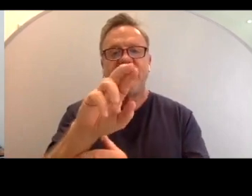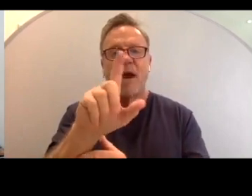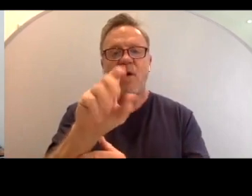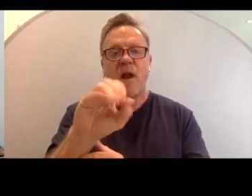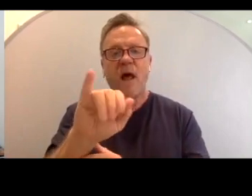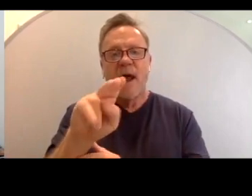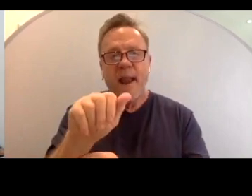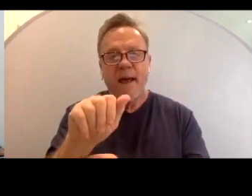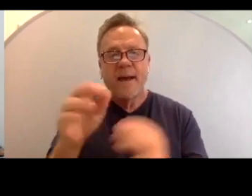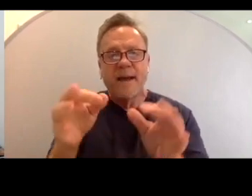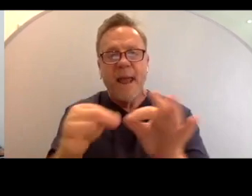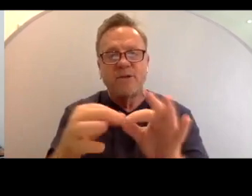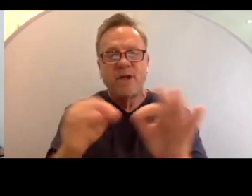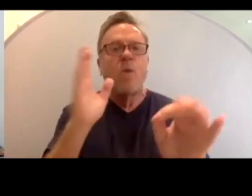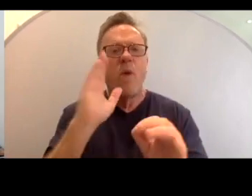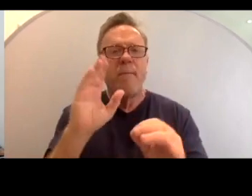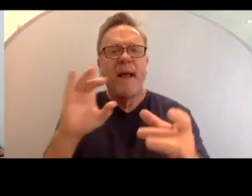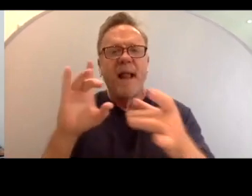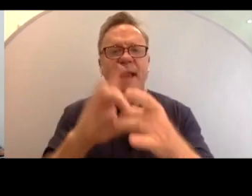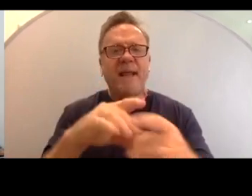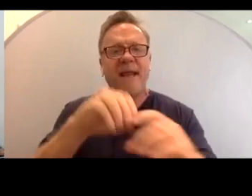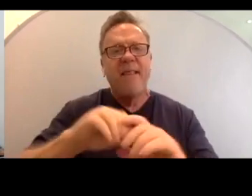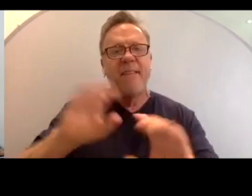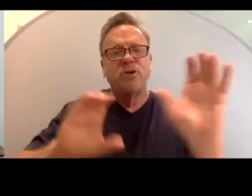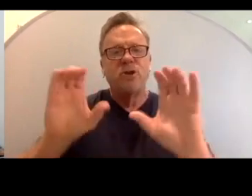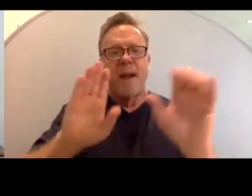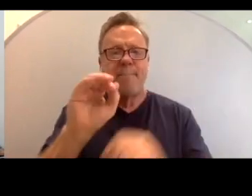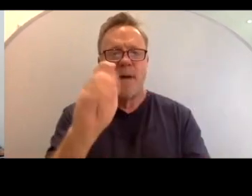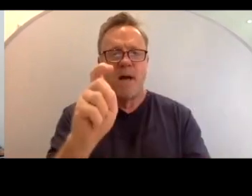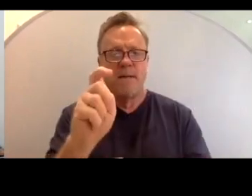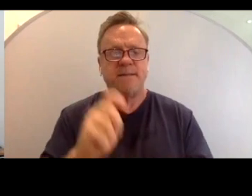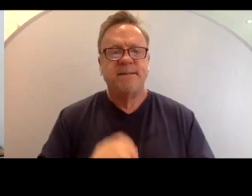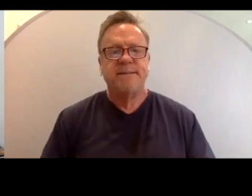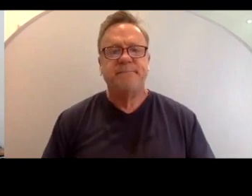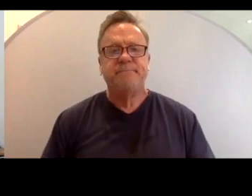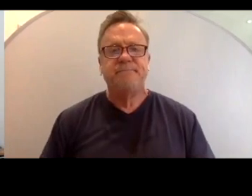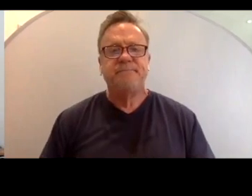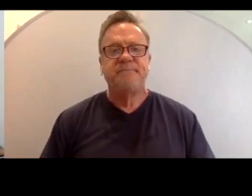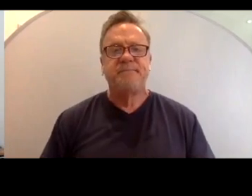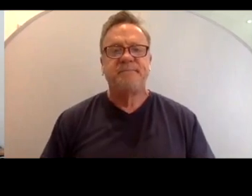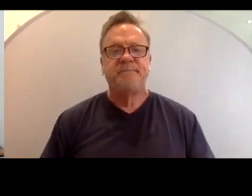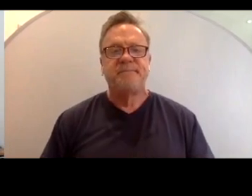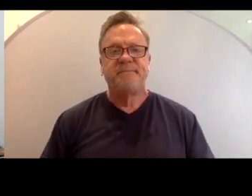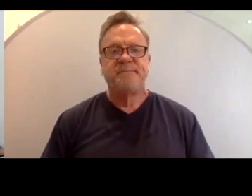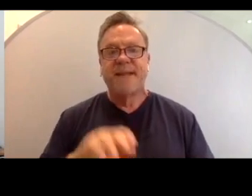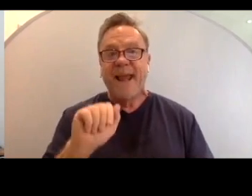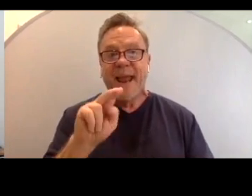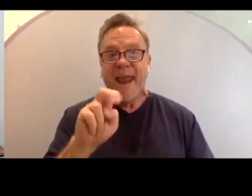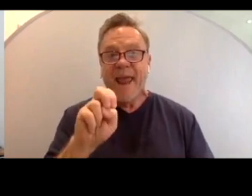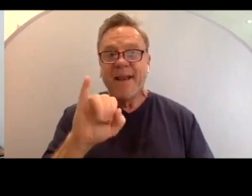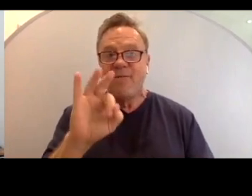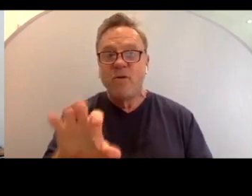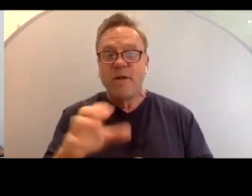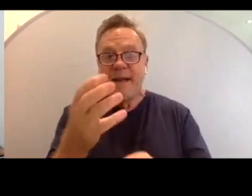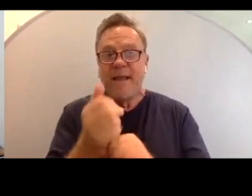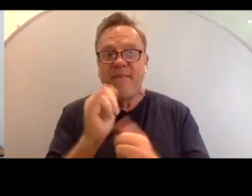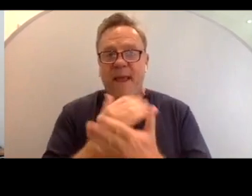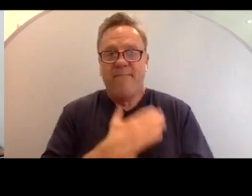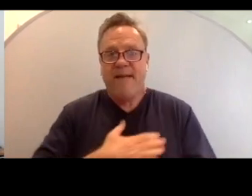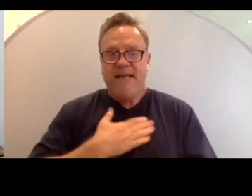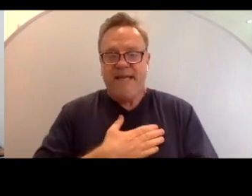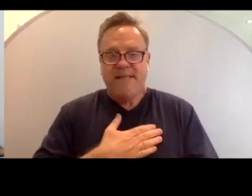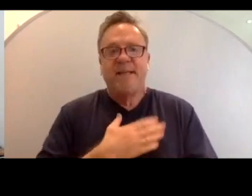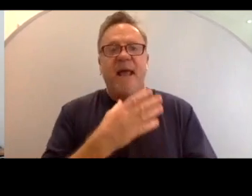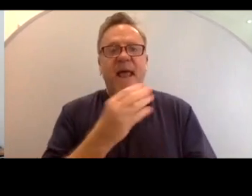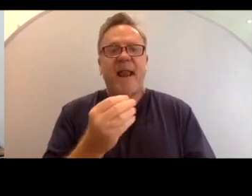there will be a link in the chat box, Ben, you could get that, please, and then I